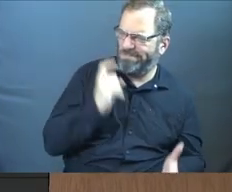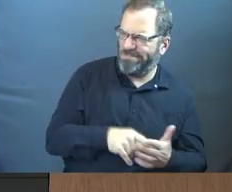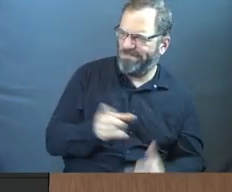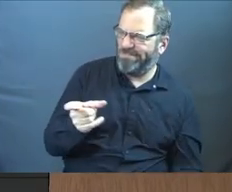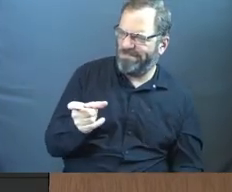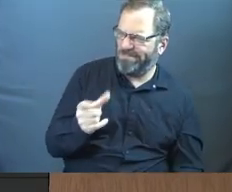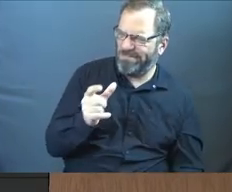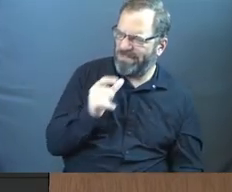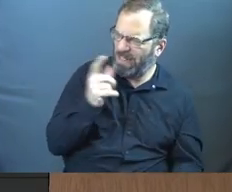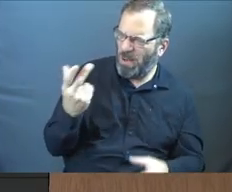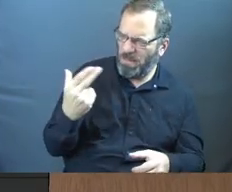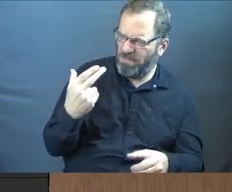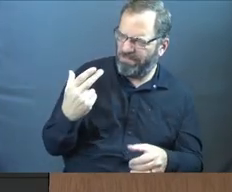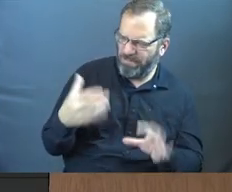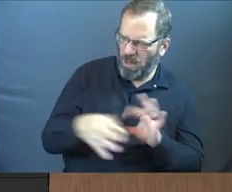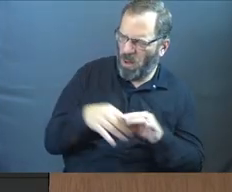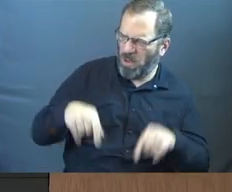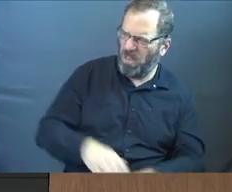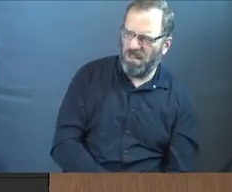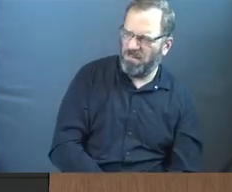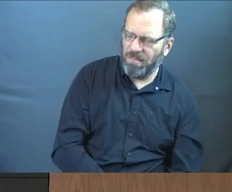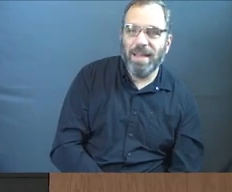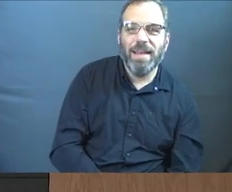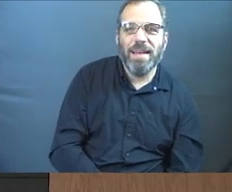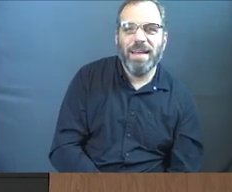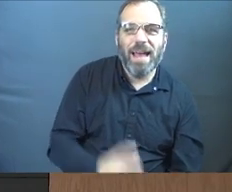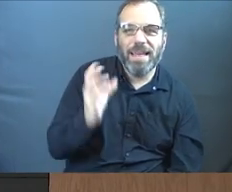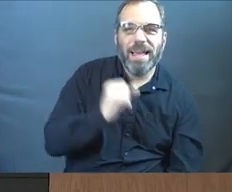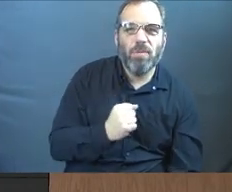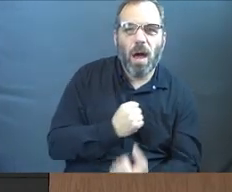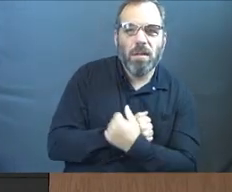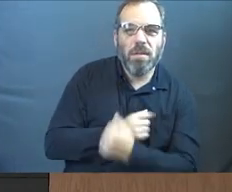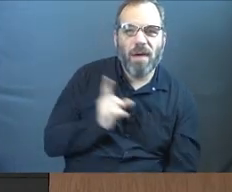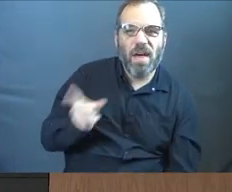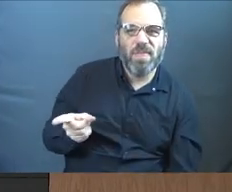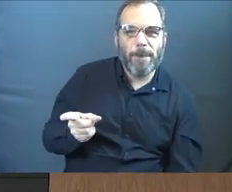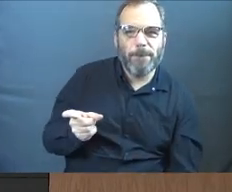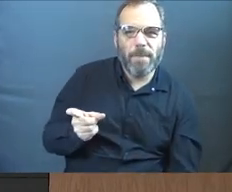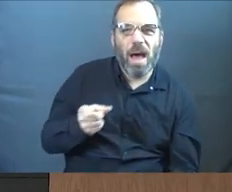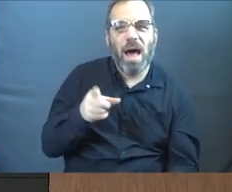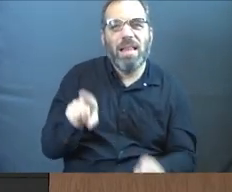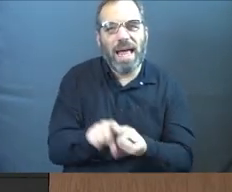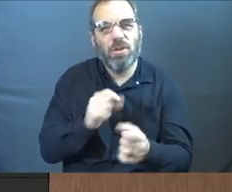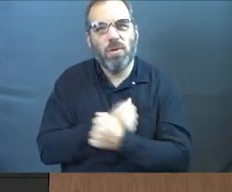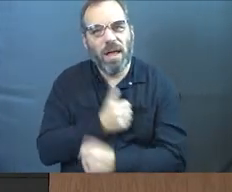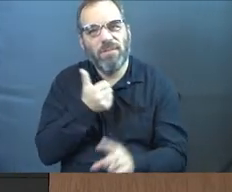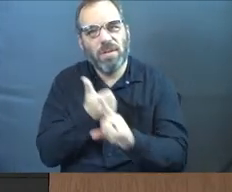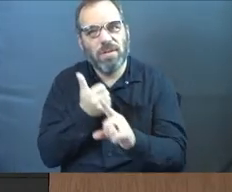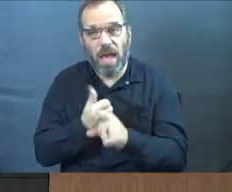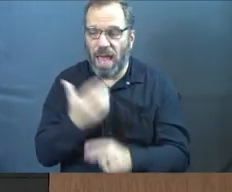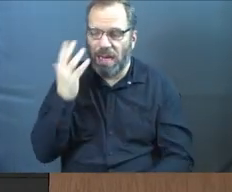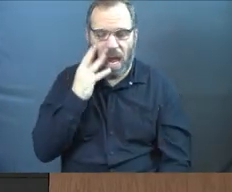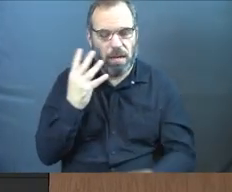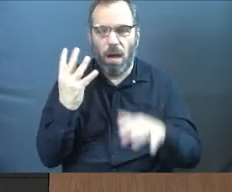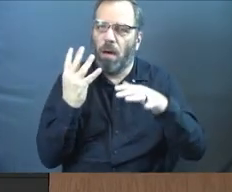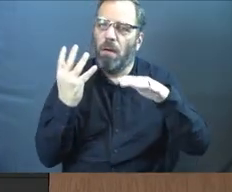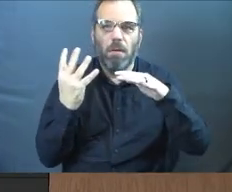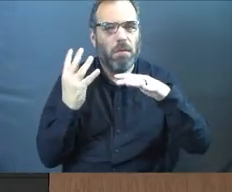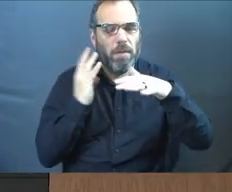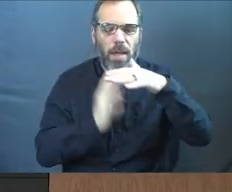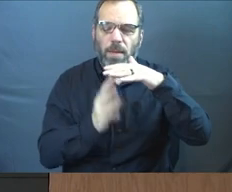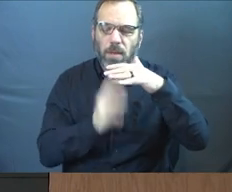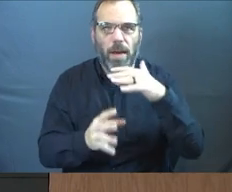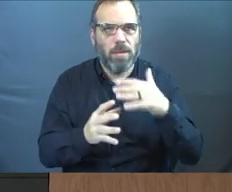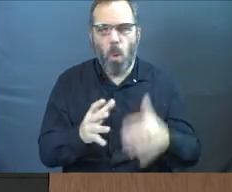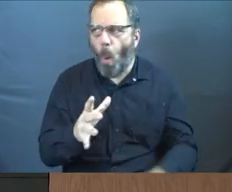don't think belongs here. Guess what? Love them like you would love yourself. Man, and I know immigration is a hot